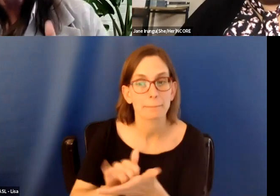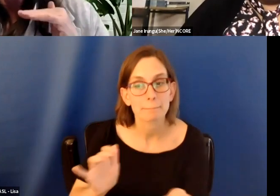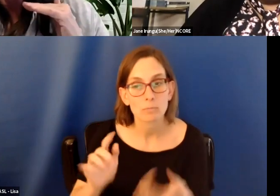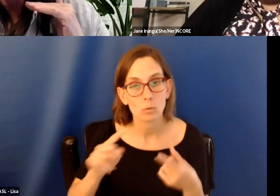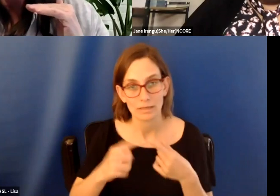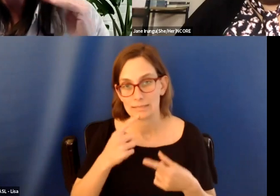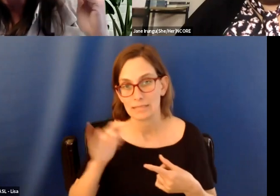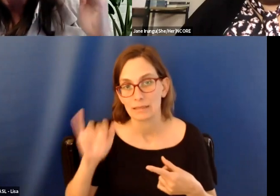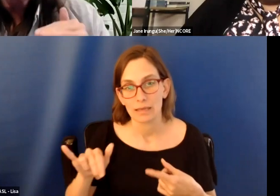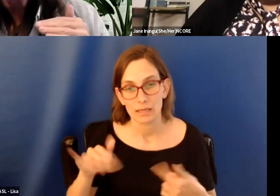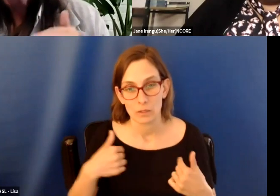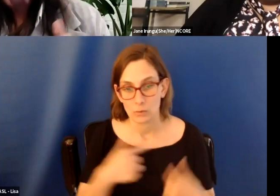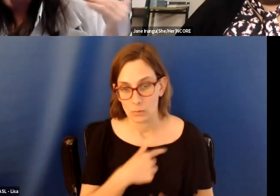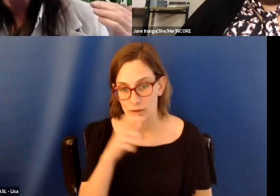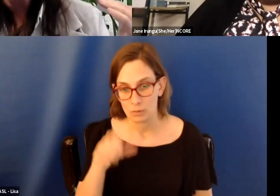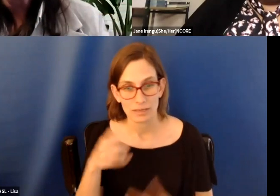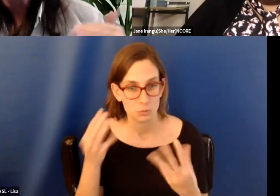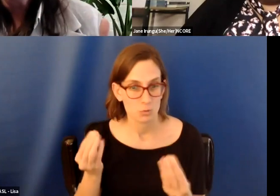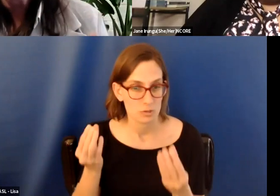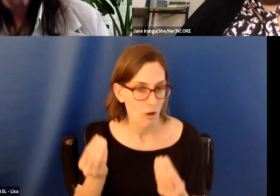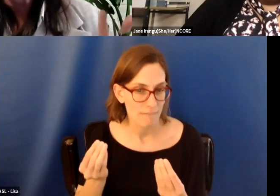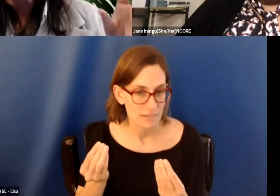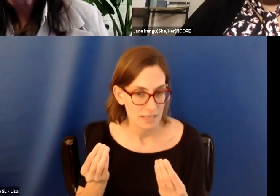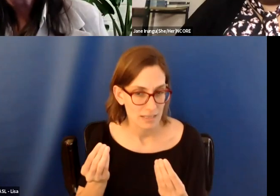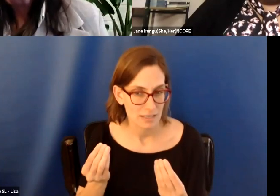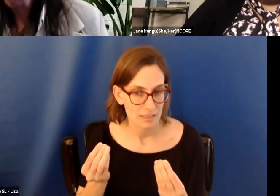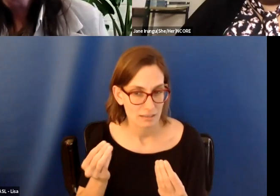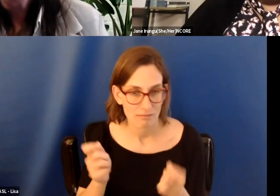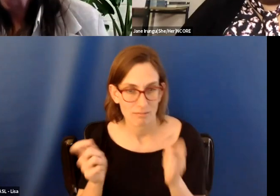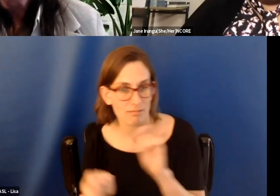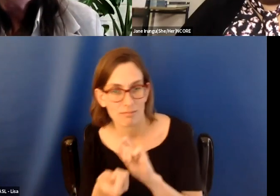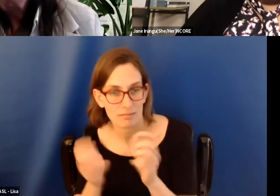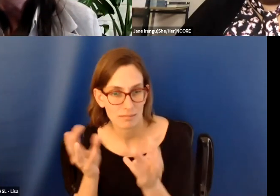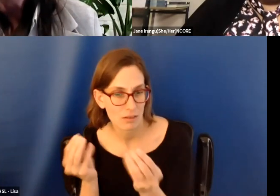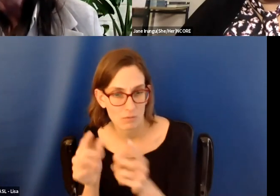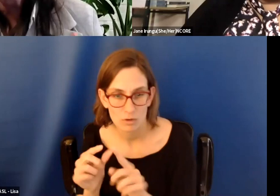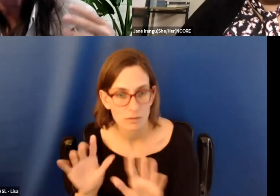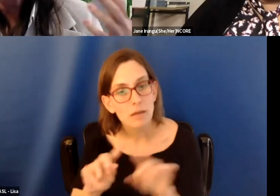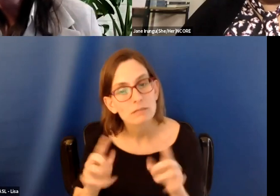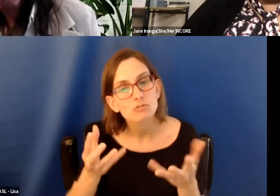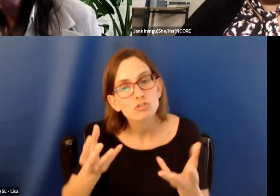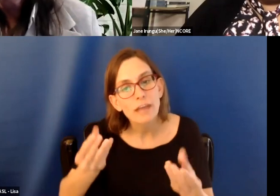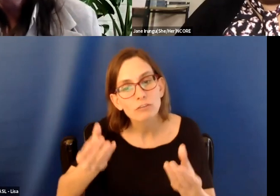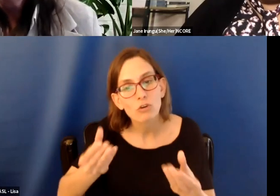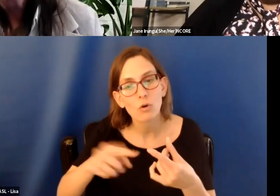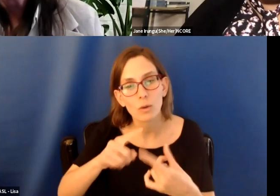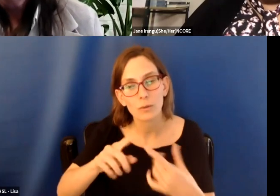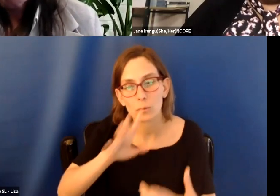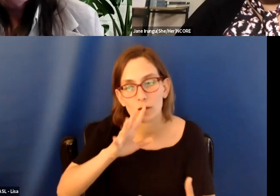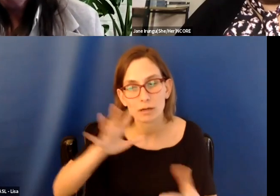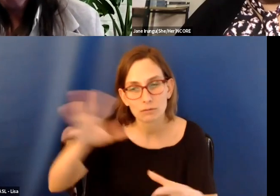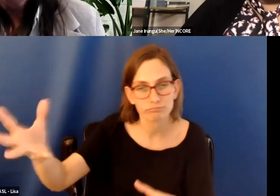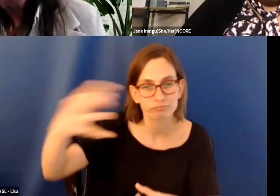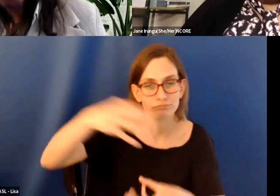that, I mean, we don't need to soften things up. We don't need to be euphemisms, but we just need to be gentle when we are bringing people into this